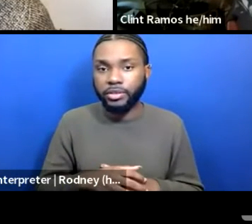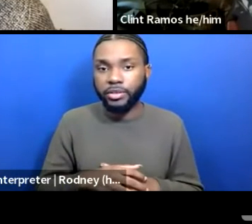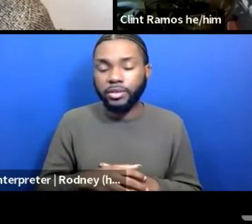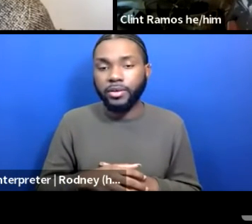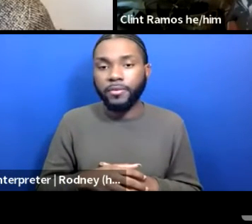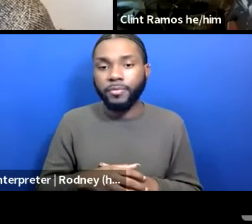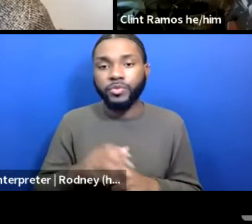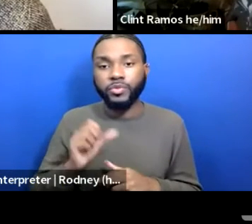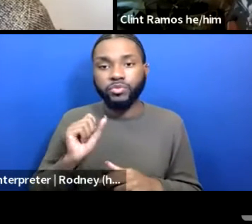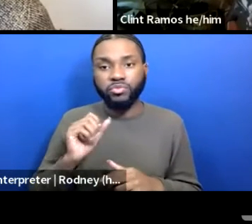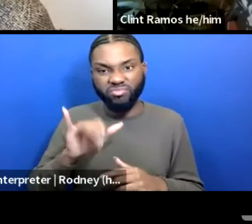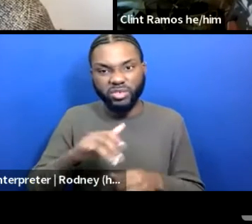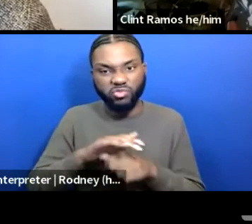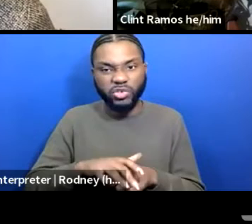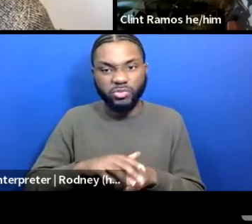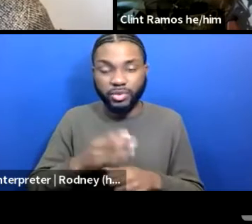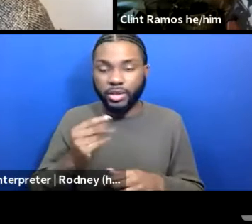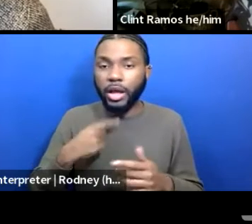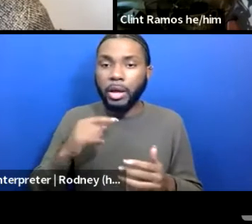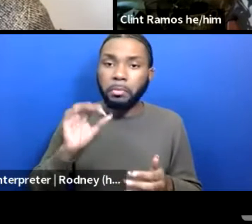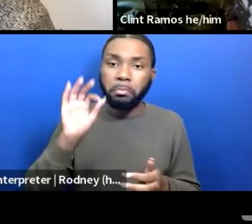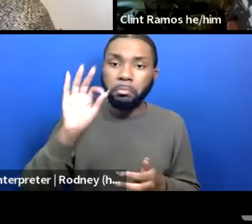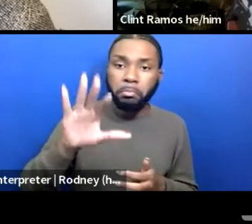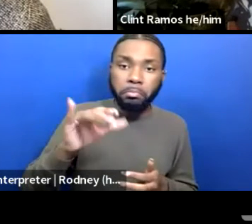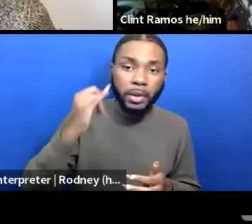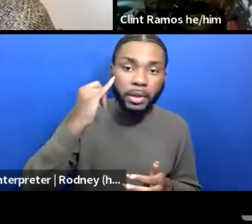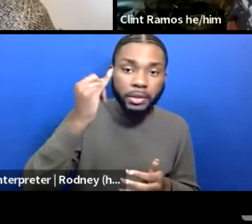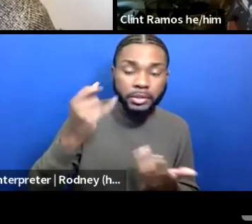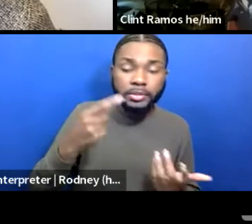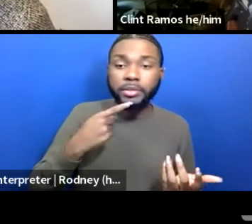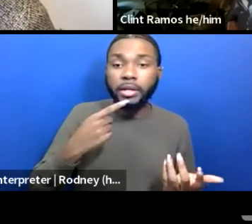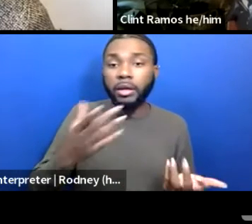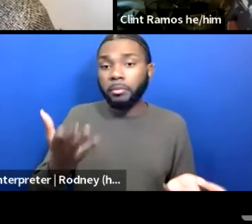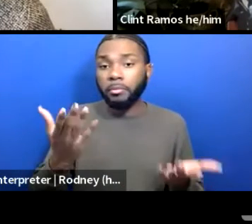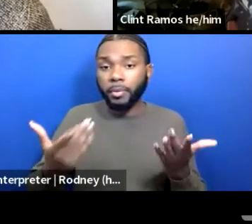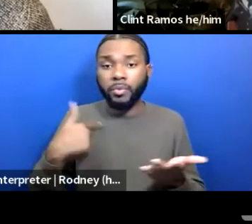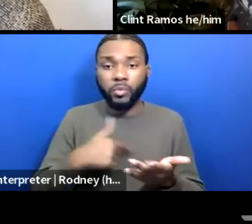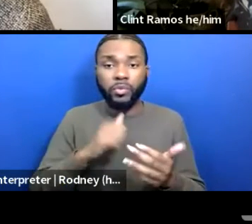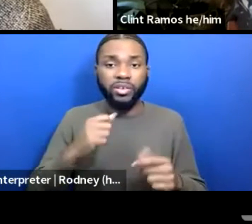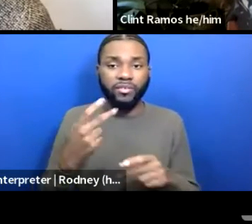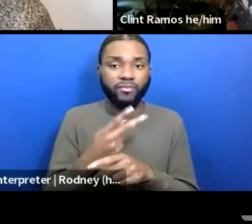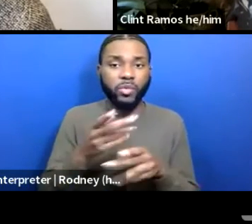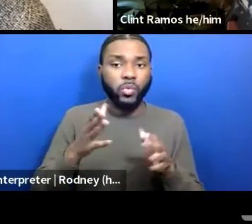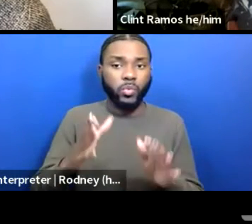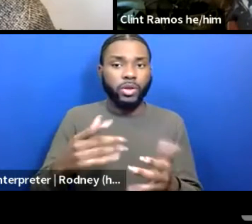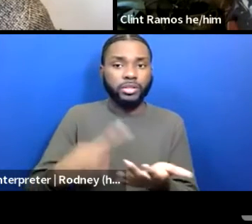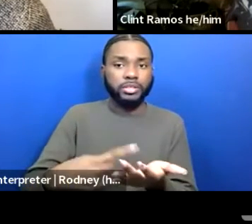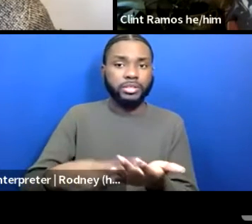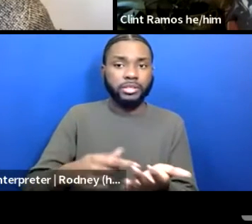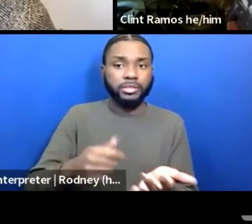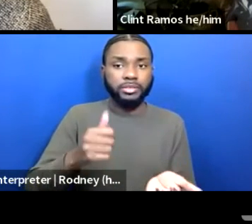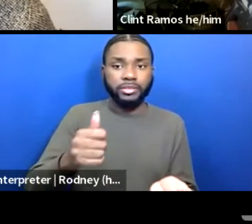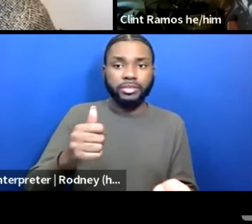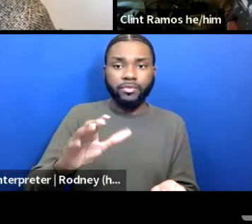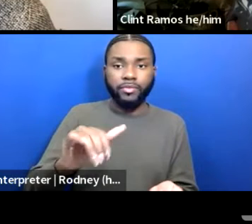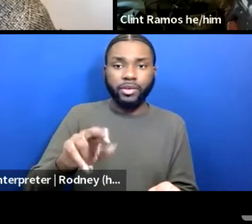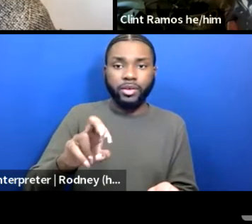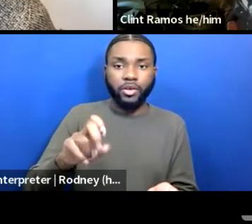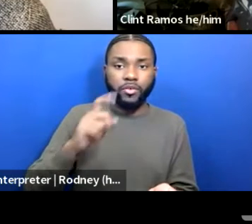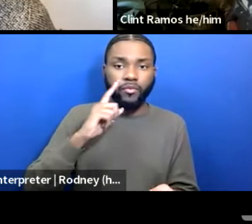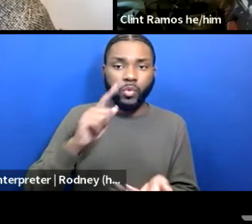the idea of, like, what if we came up with a way to sort of discuss self-care for the designer